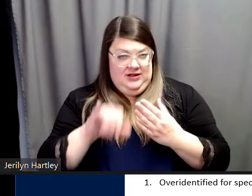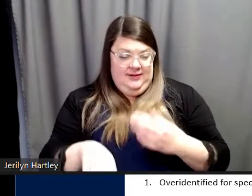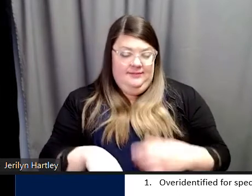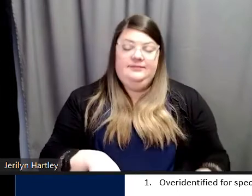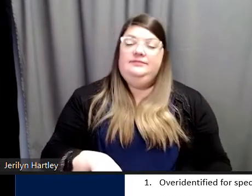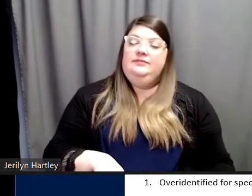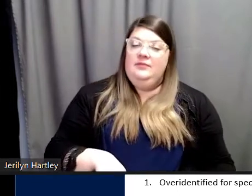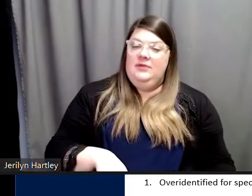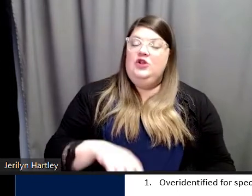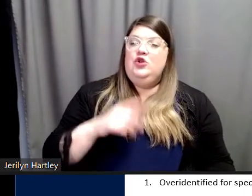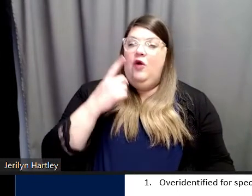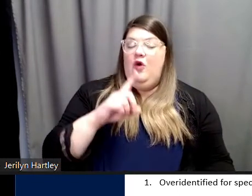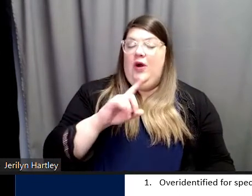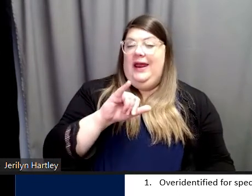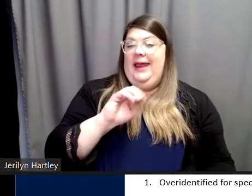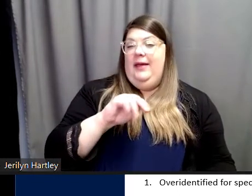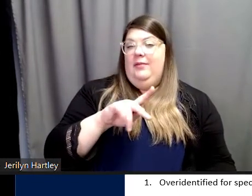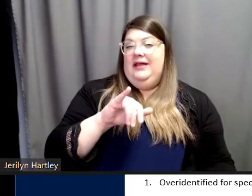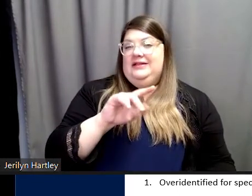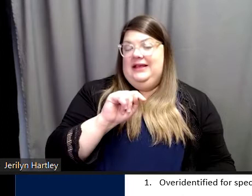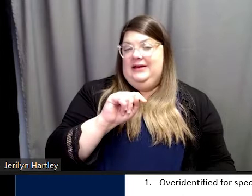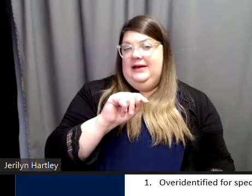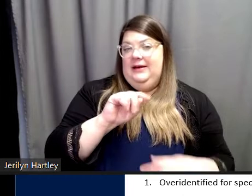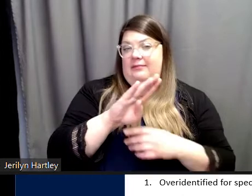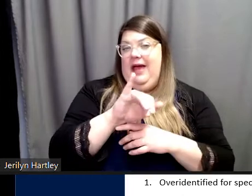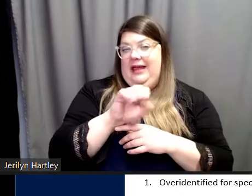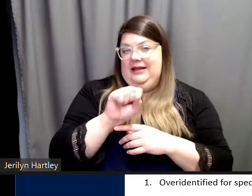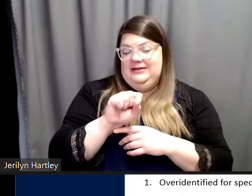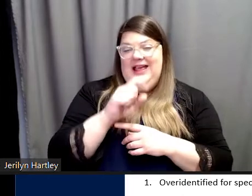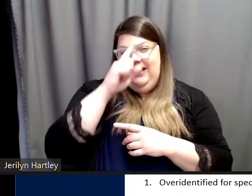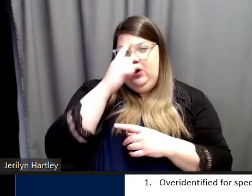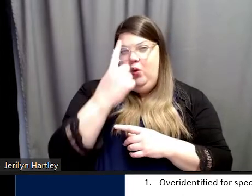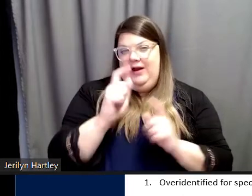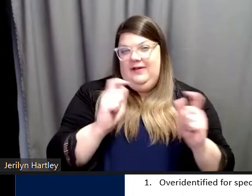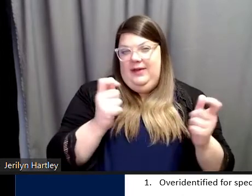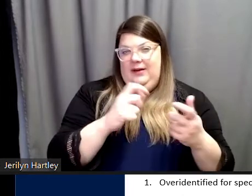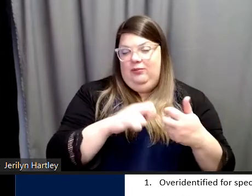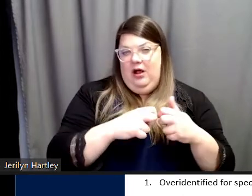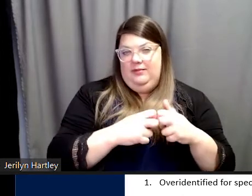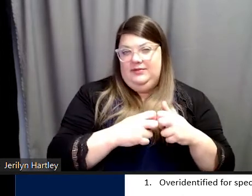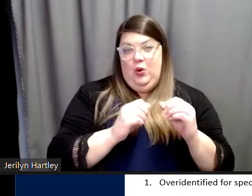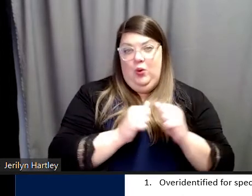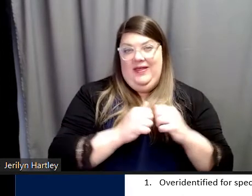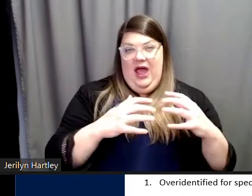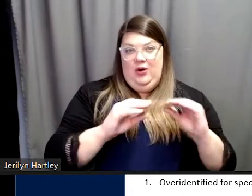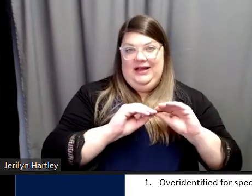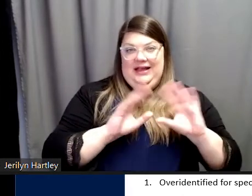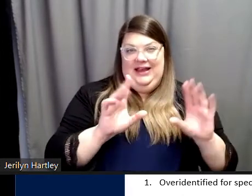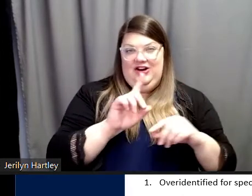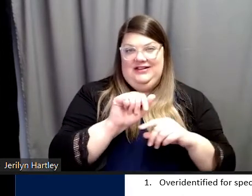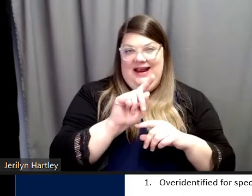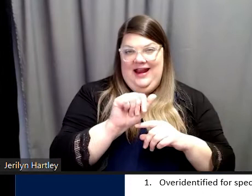for the implicit bias, I think that one of the big problems is that without the clear data to